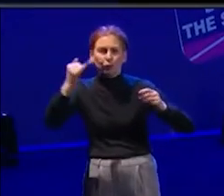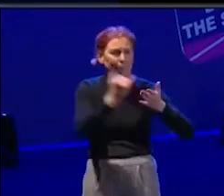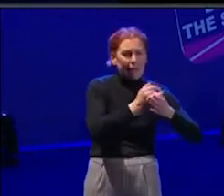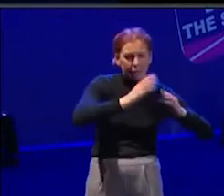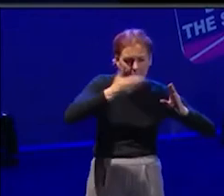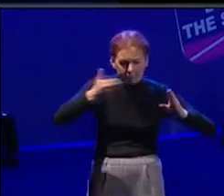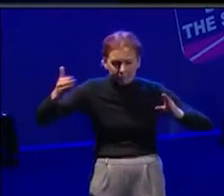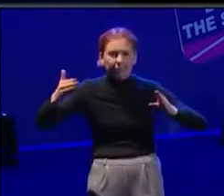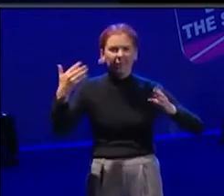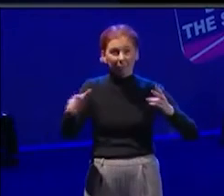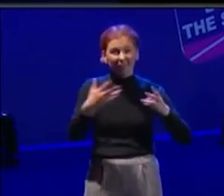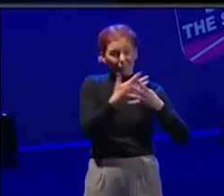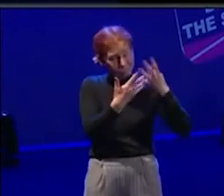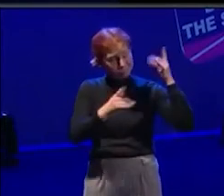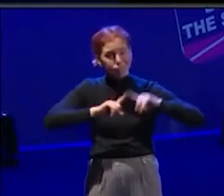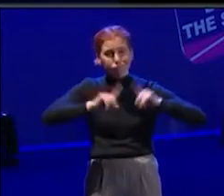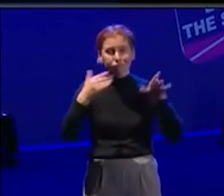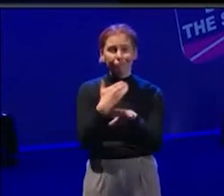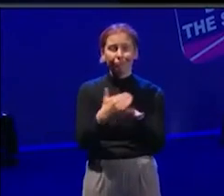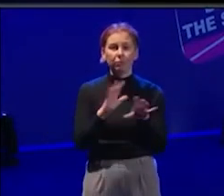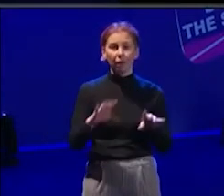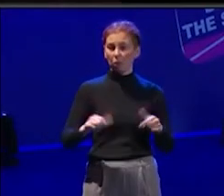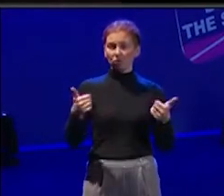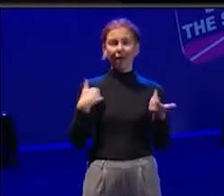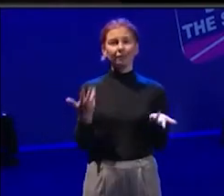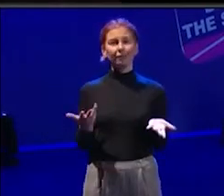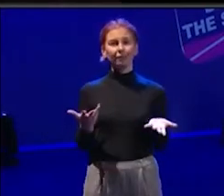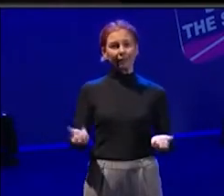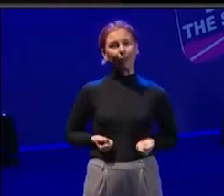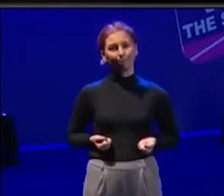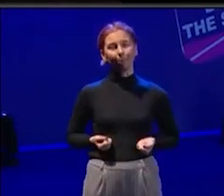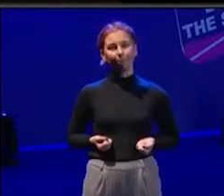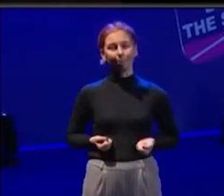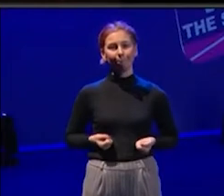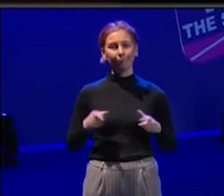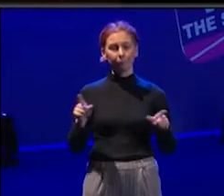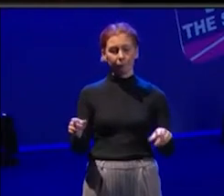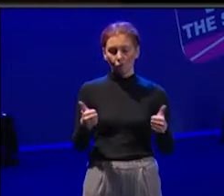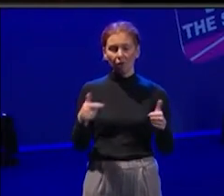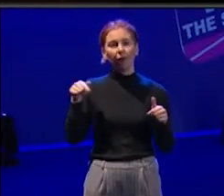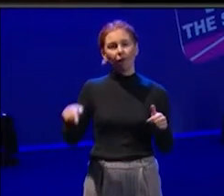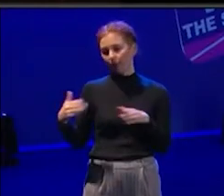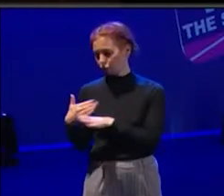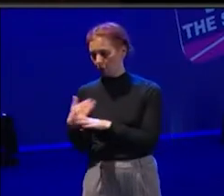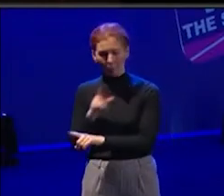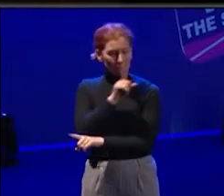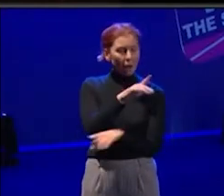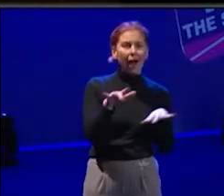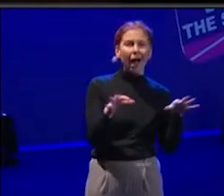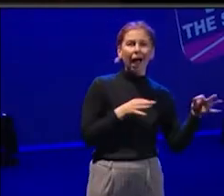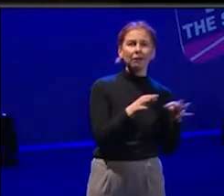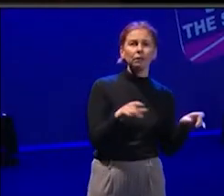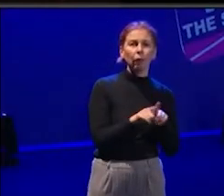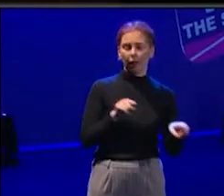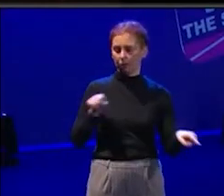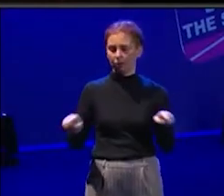going, and, and doing my best in the job that I'm doing, and not feeling embarrassed to kind of go, well, actually, I'm an actor, but I'm kind of doing this at the